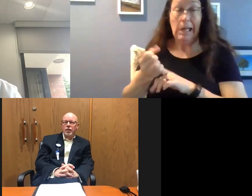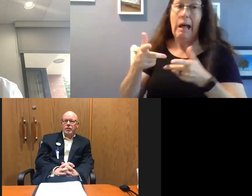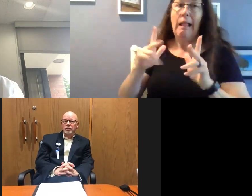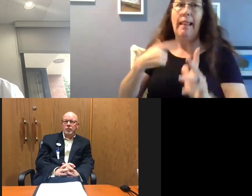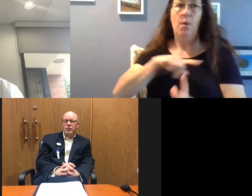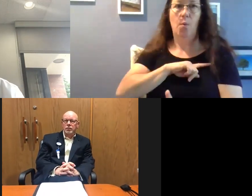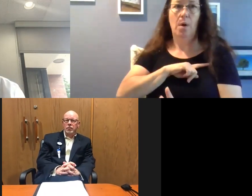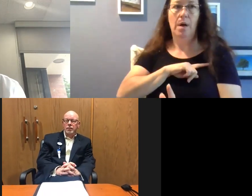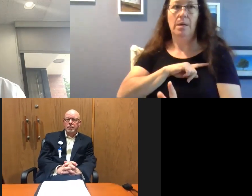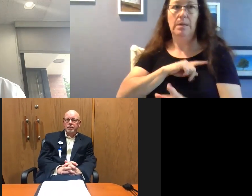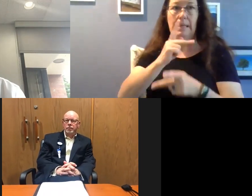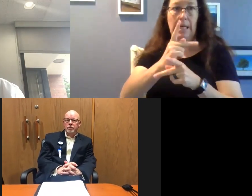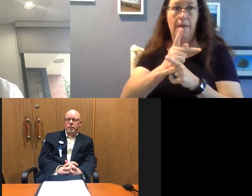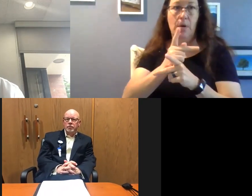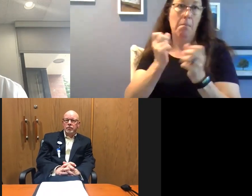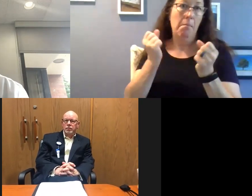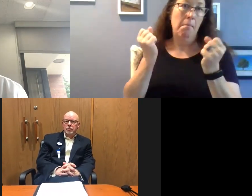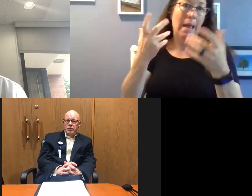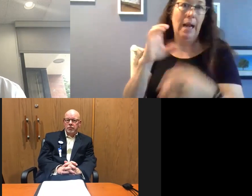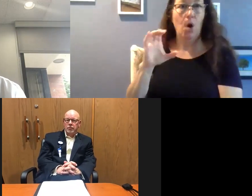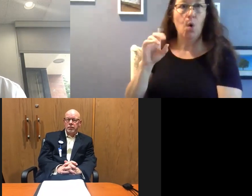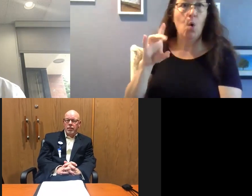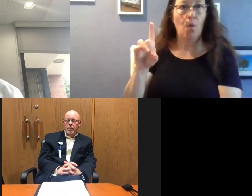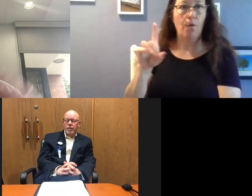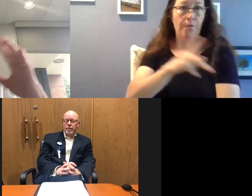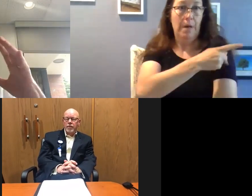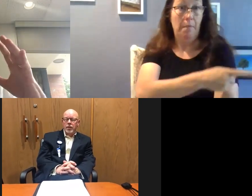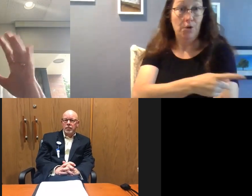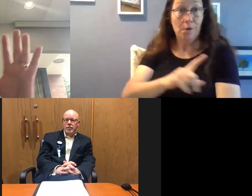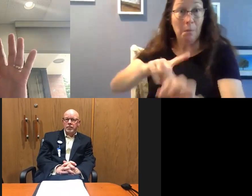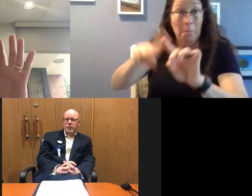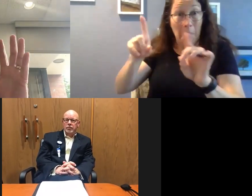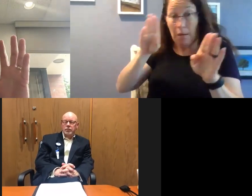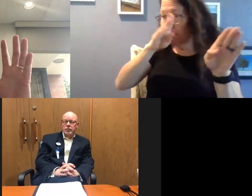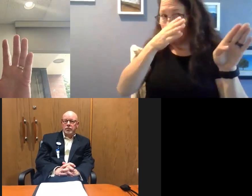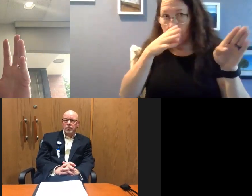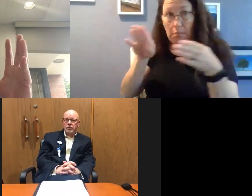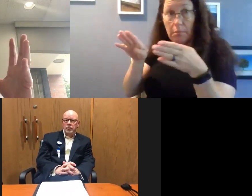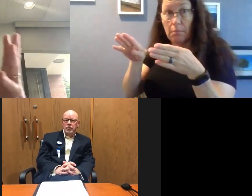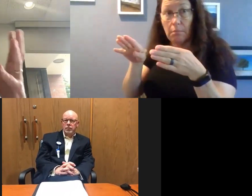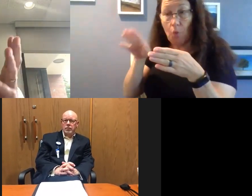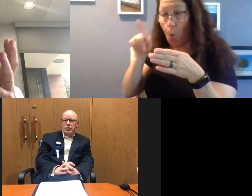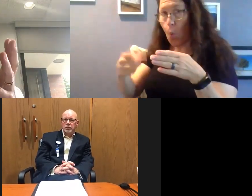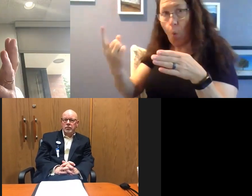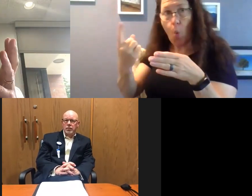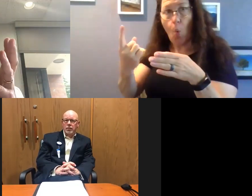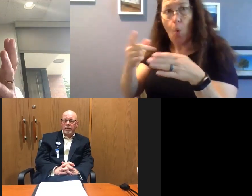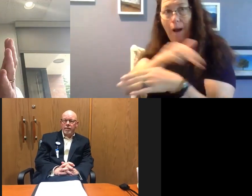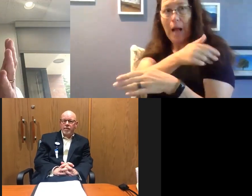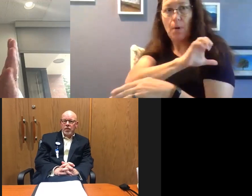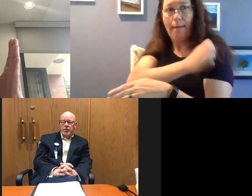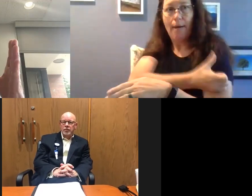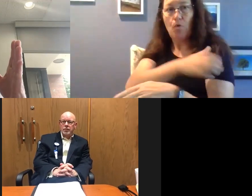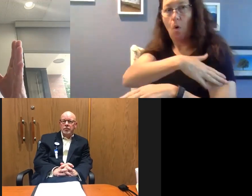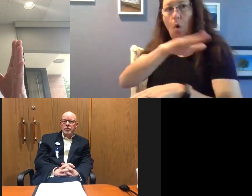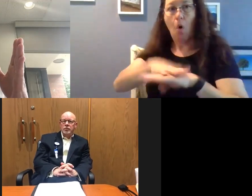to care for hundreds and hundreds of COVID patients. But in order to do that, we have to focus all of the hospital resources